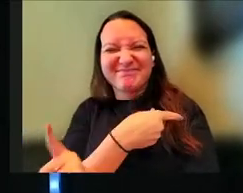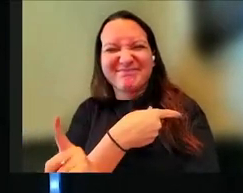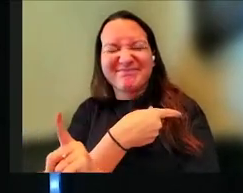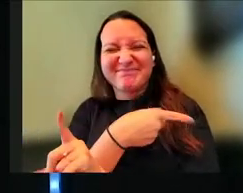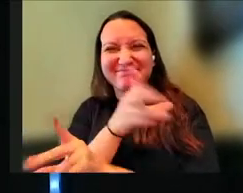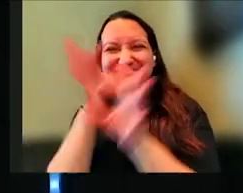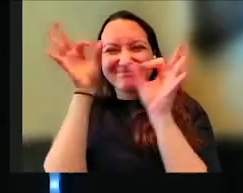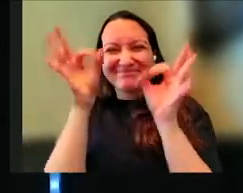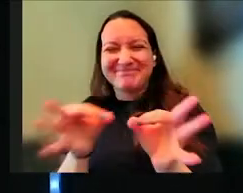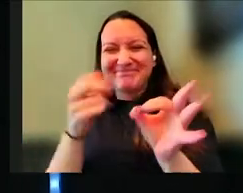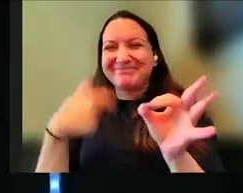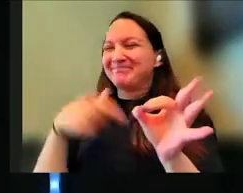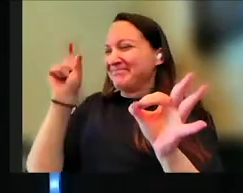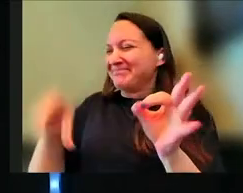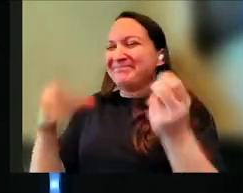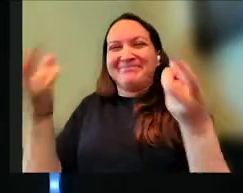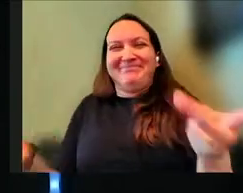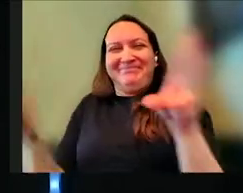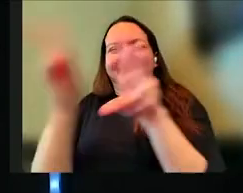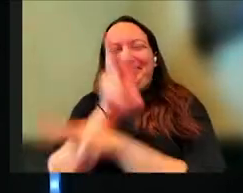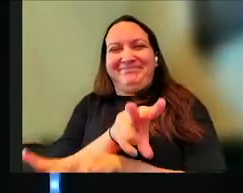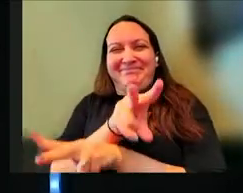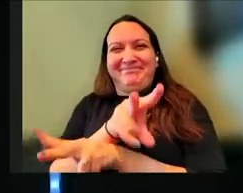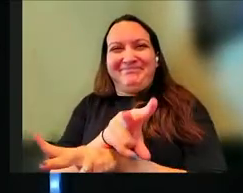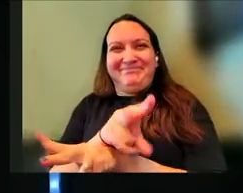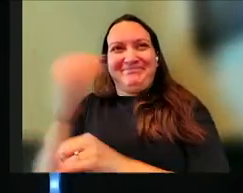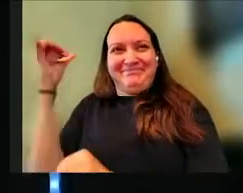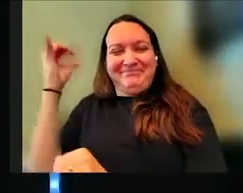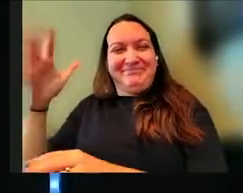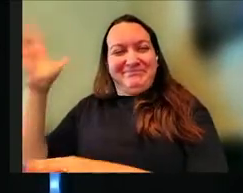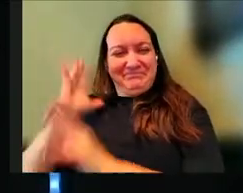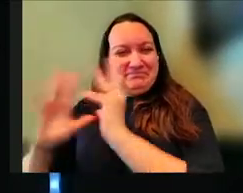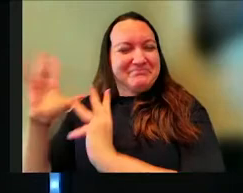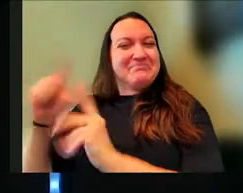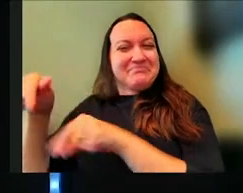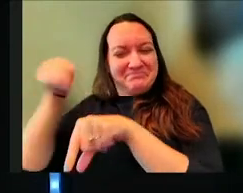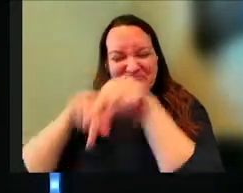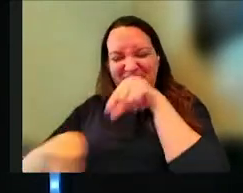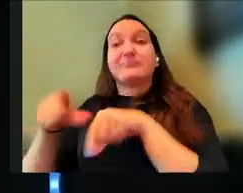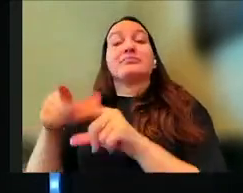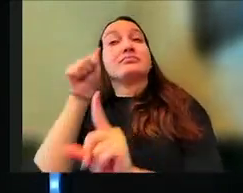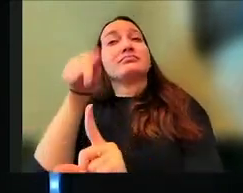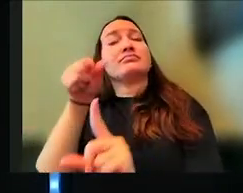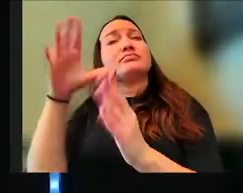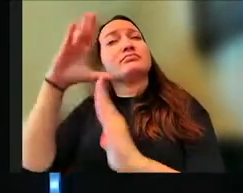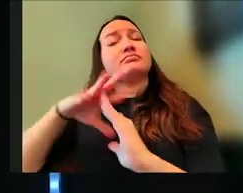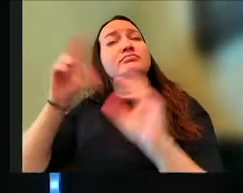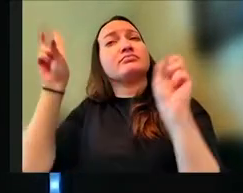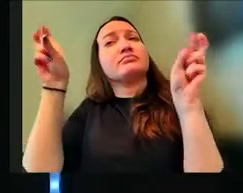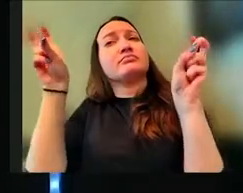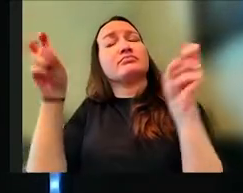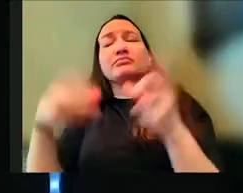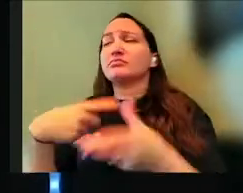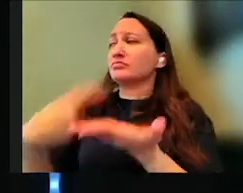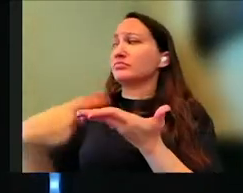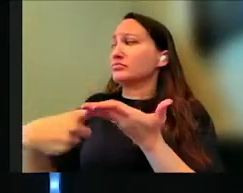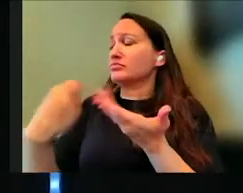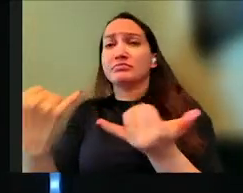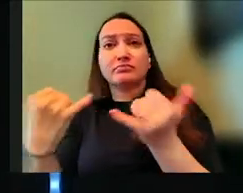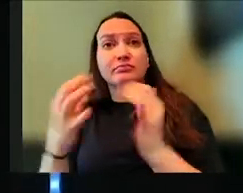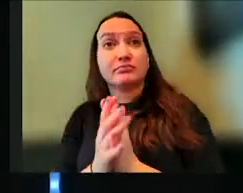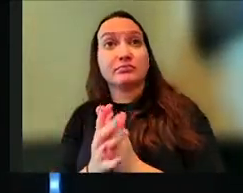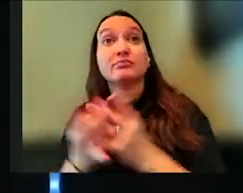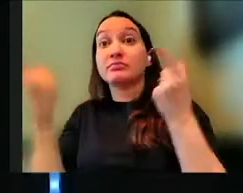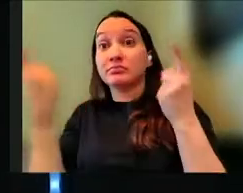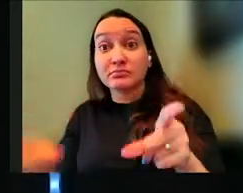decision. I should have done it differently. We've been there. So here's the major issue with this, and here's what we're digging into today, is when we